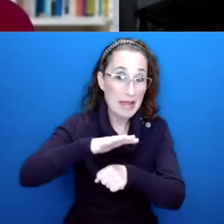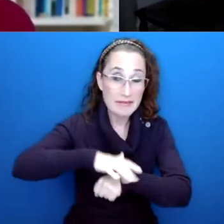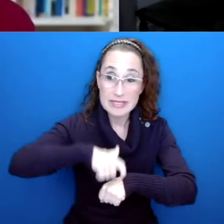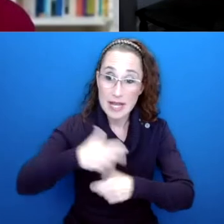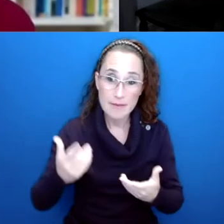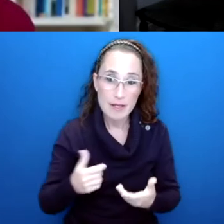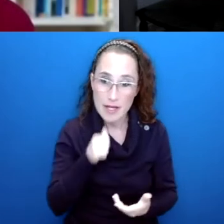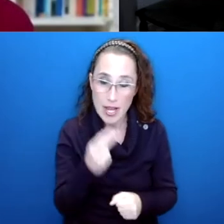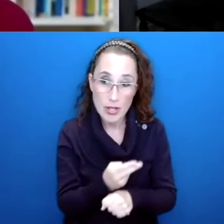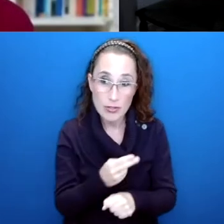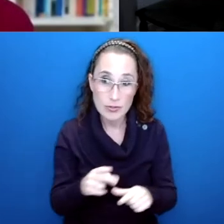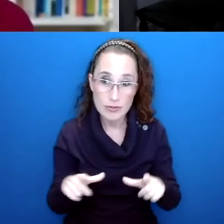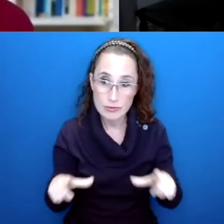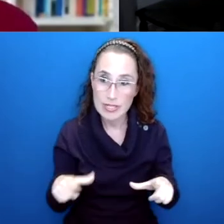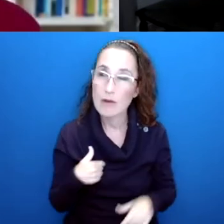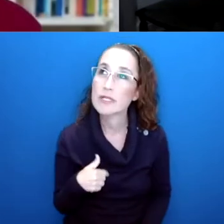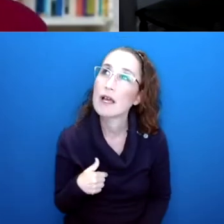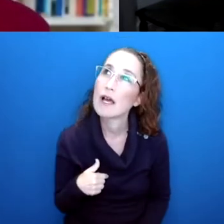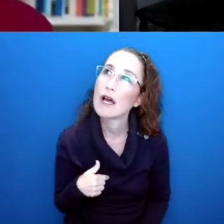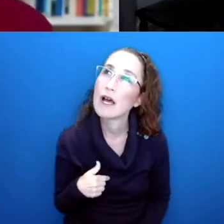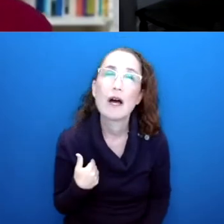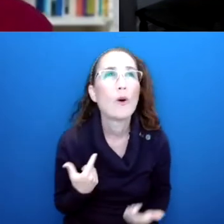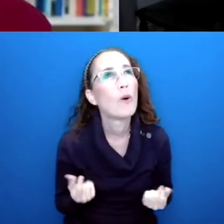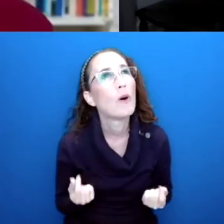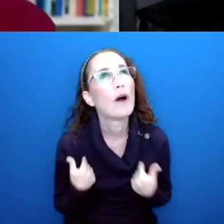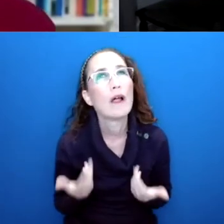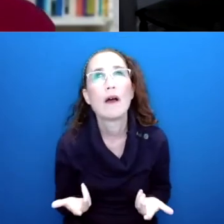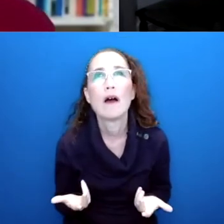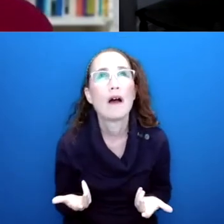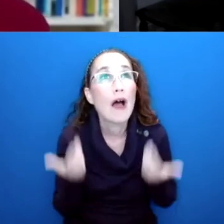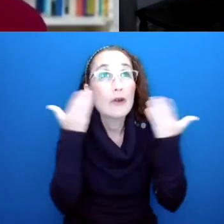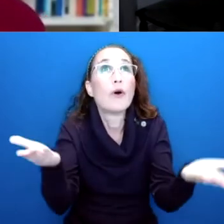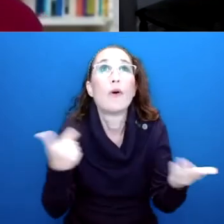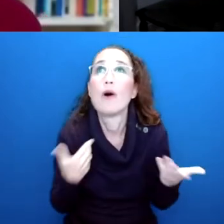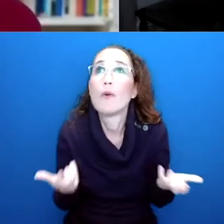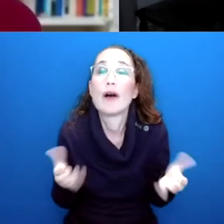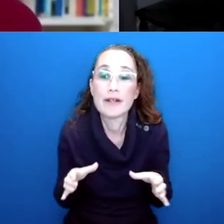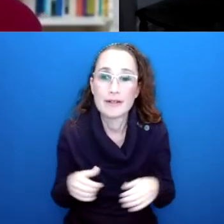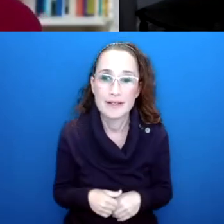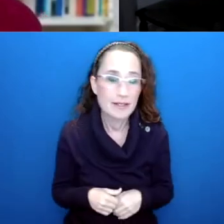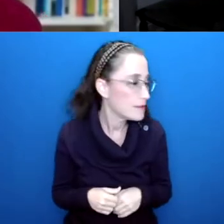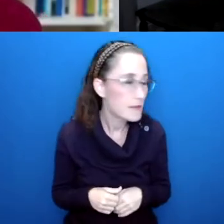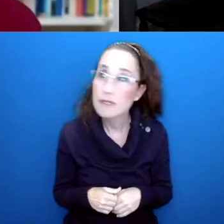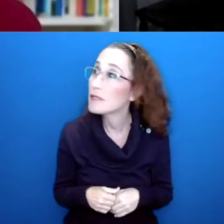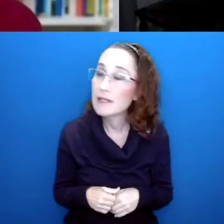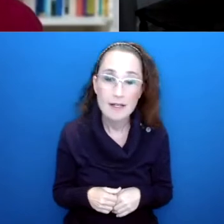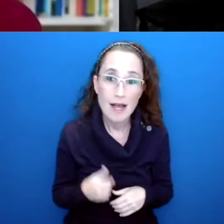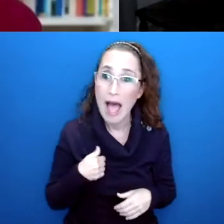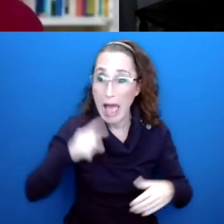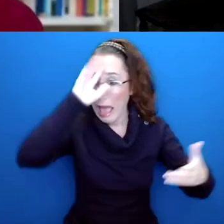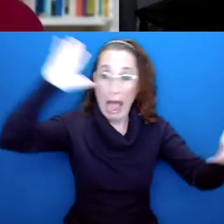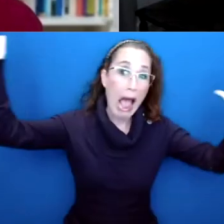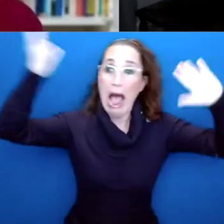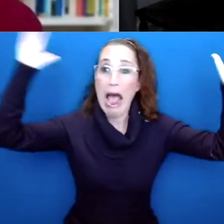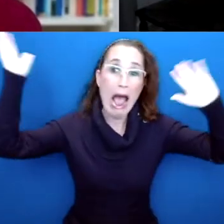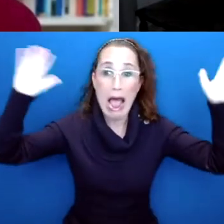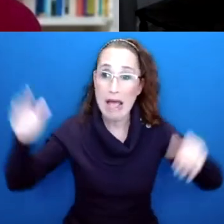not use my screens. And I couldn't think of anything that I wanted to do. And being me, I quickly catastrophized and said, you know,